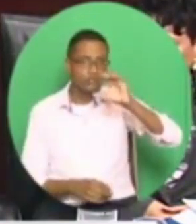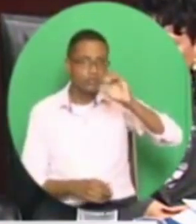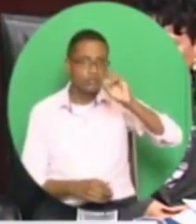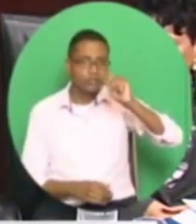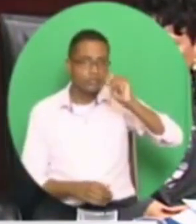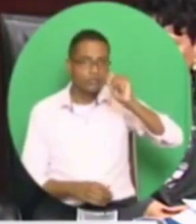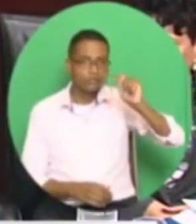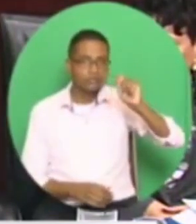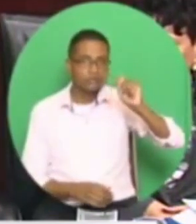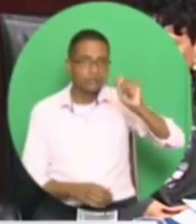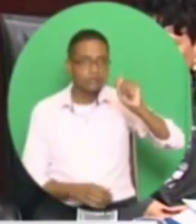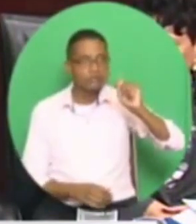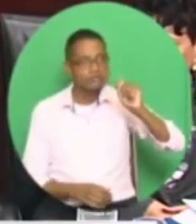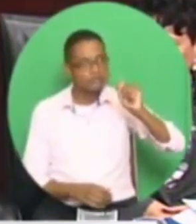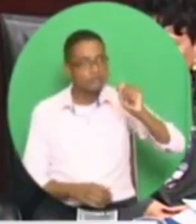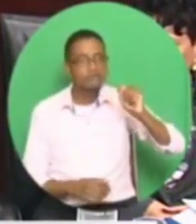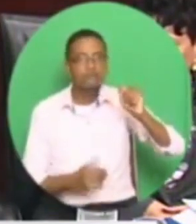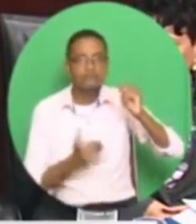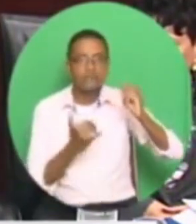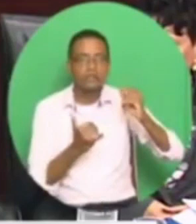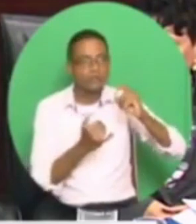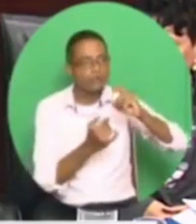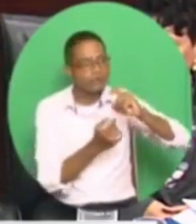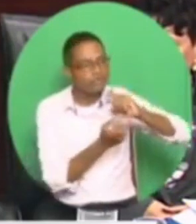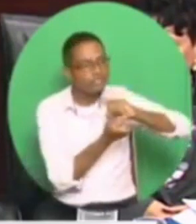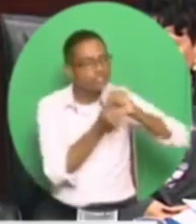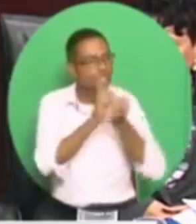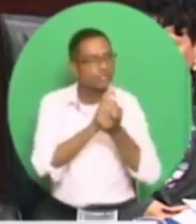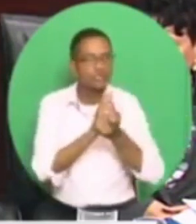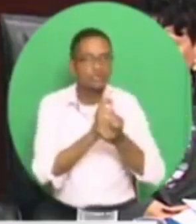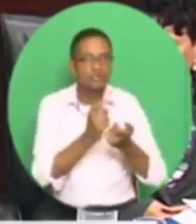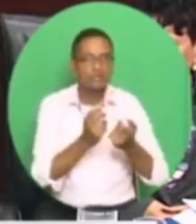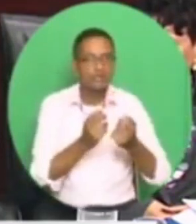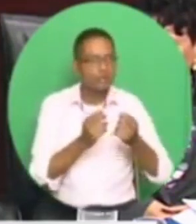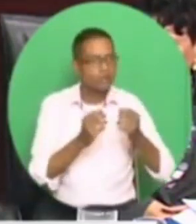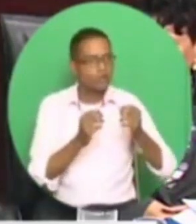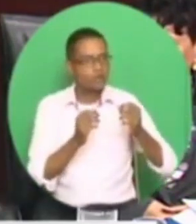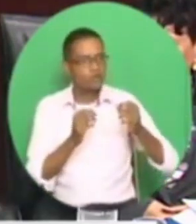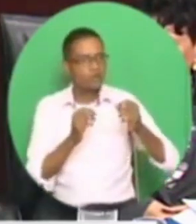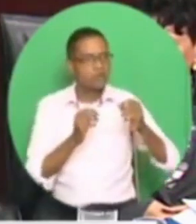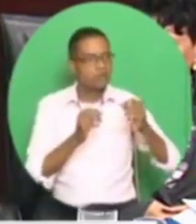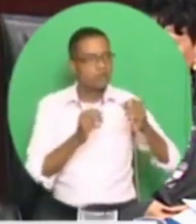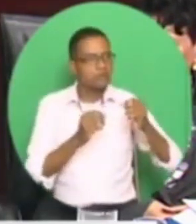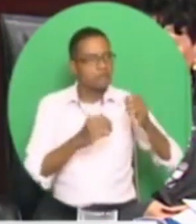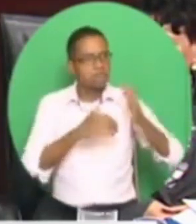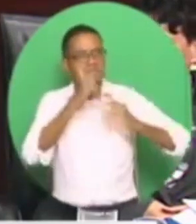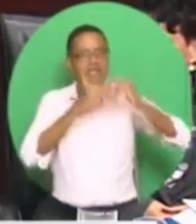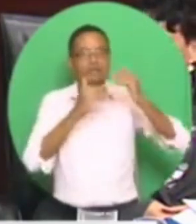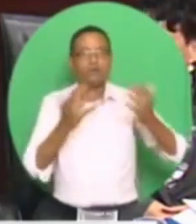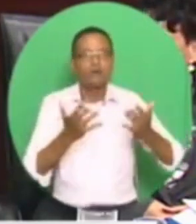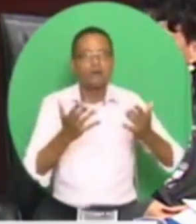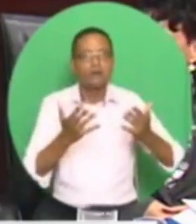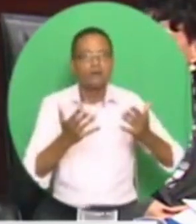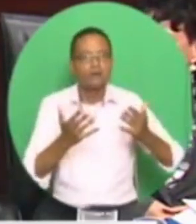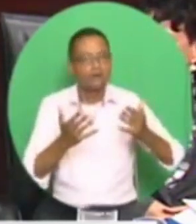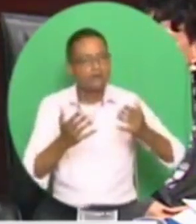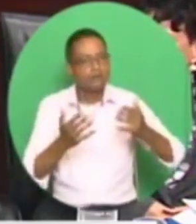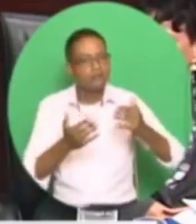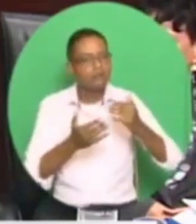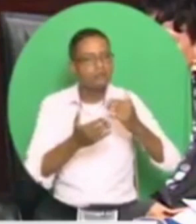Administration to organizer of FET. I think they're building swimming pool, one or two swimming pool, Udicot,